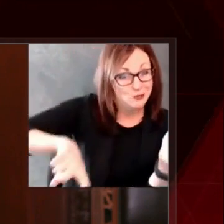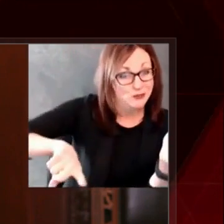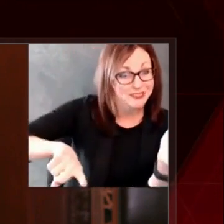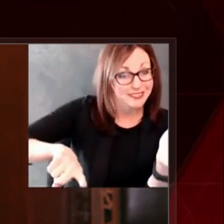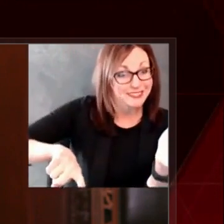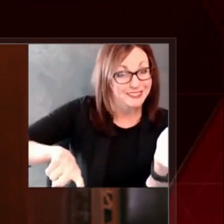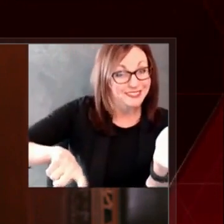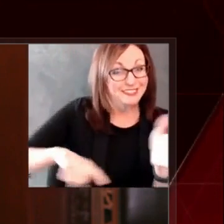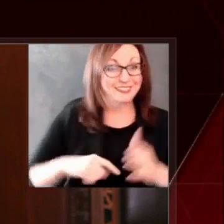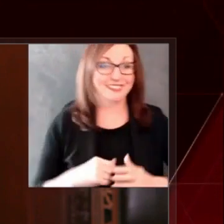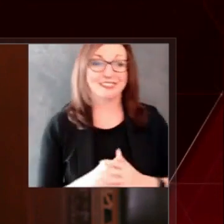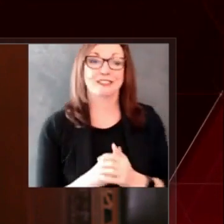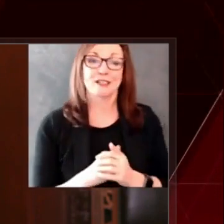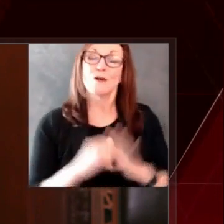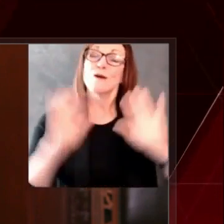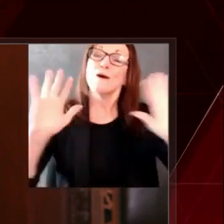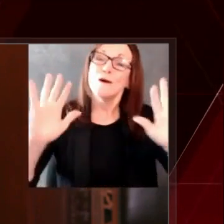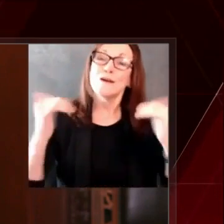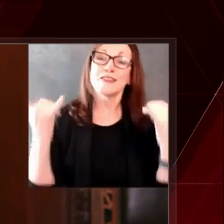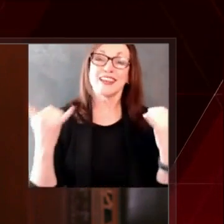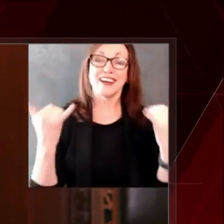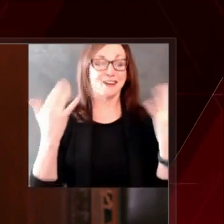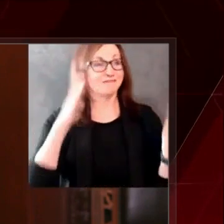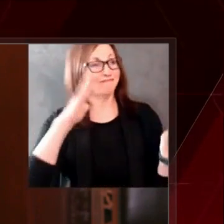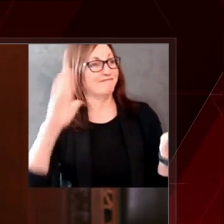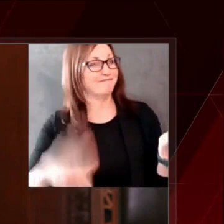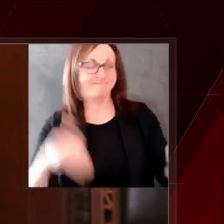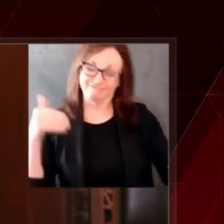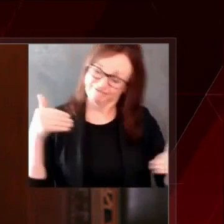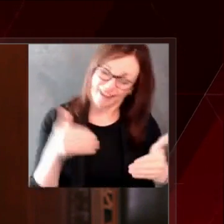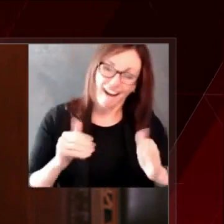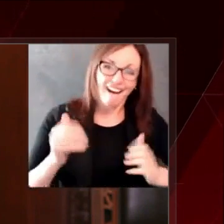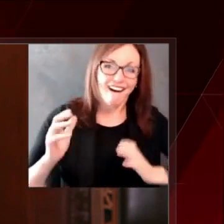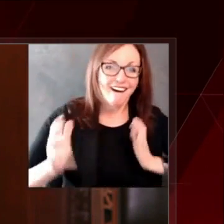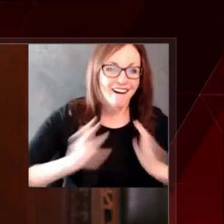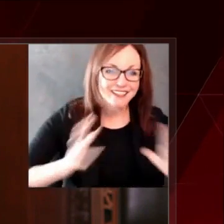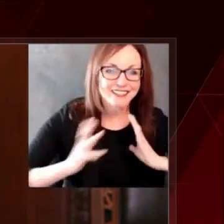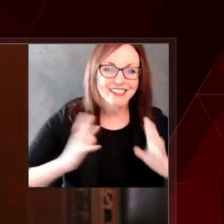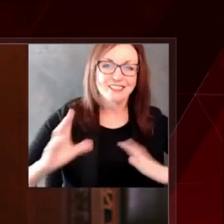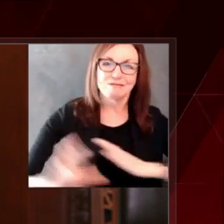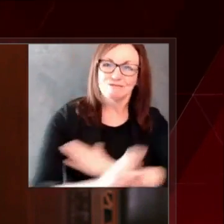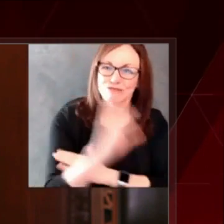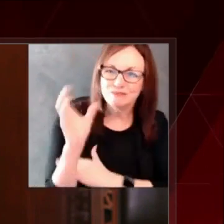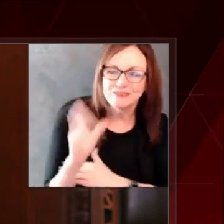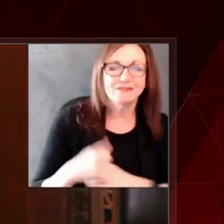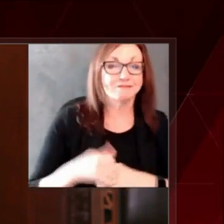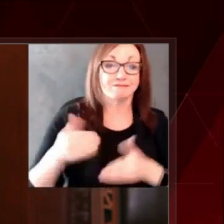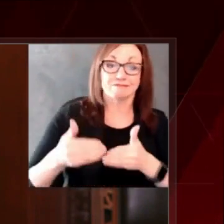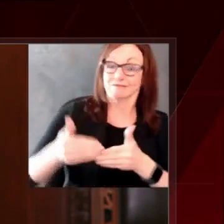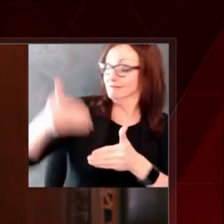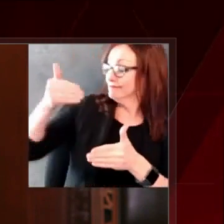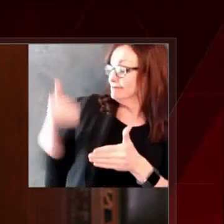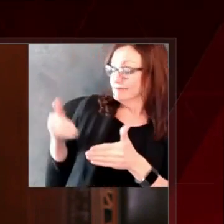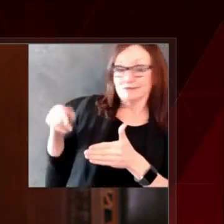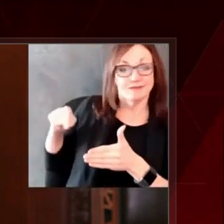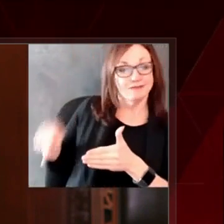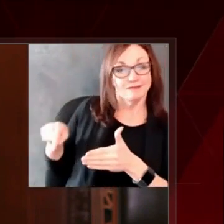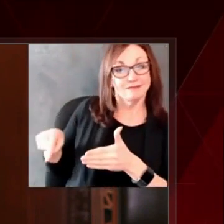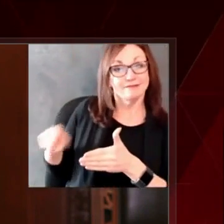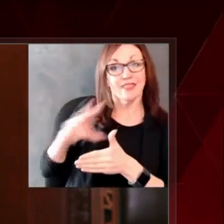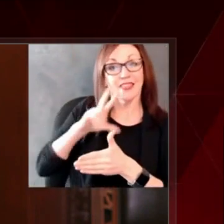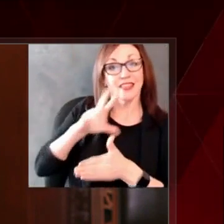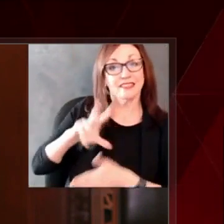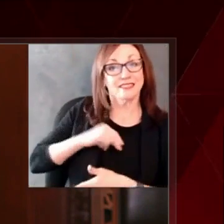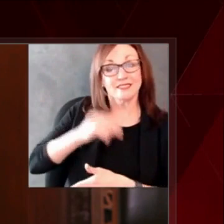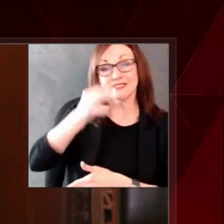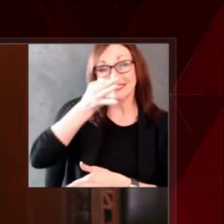the holidays virtually and within their own households. Don't host parties or gatherings at your home or anywhere else with